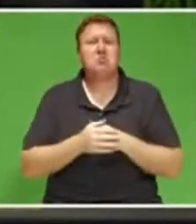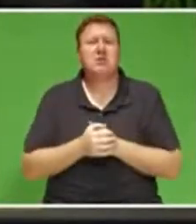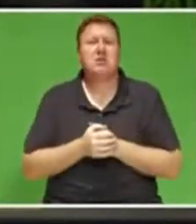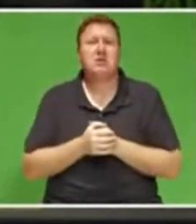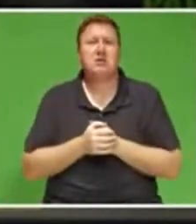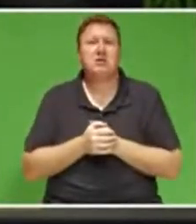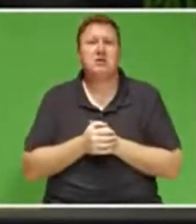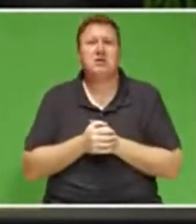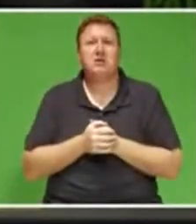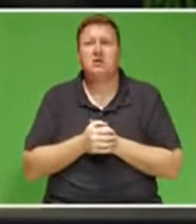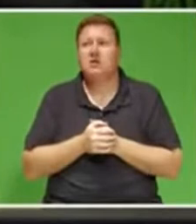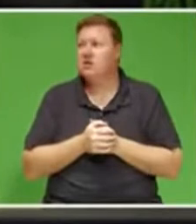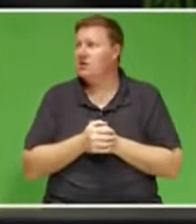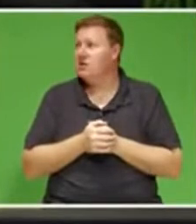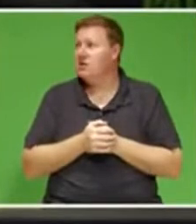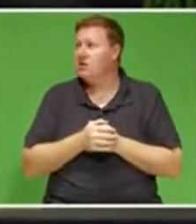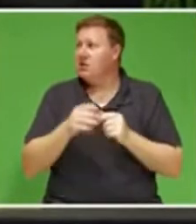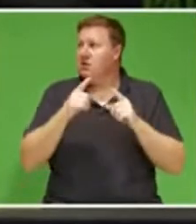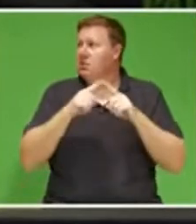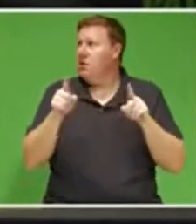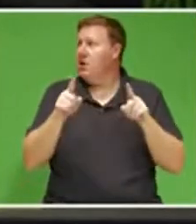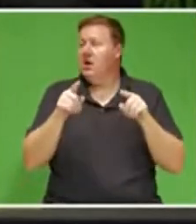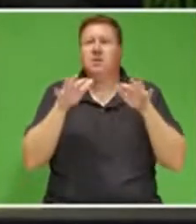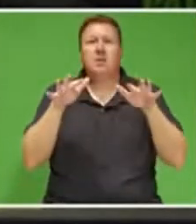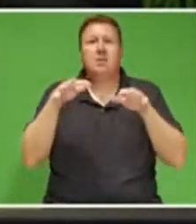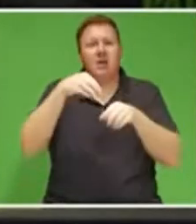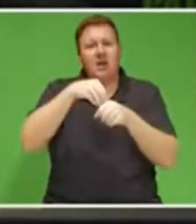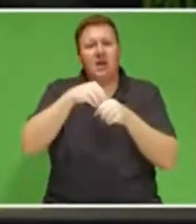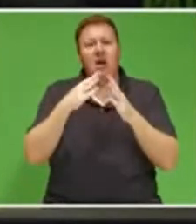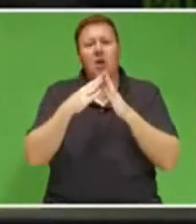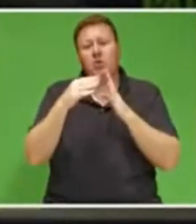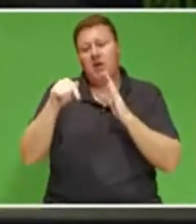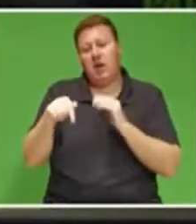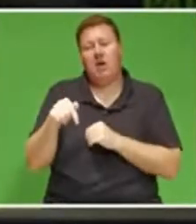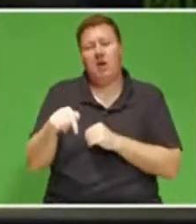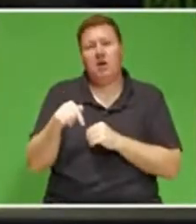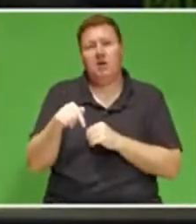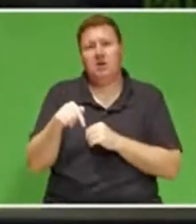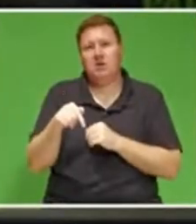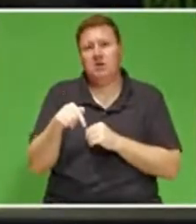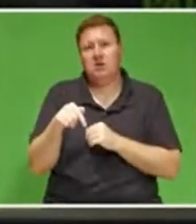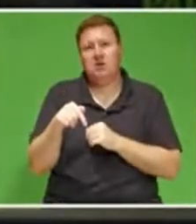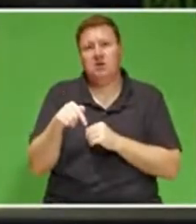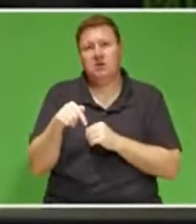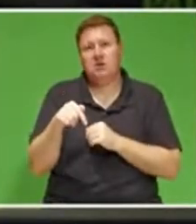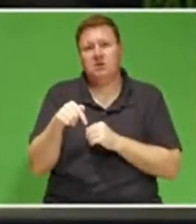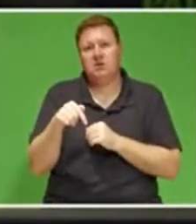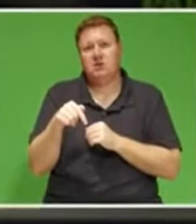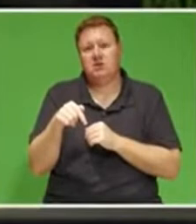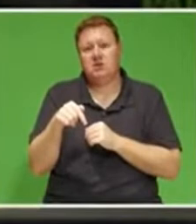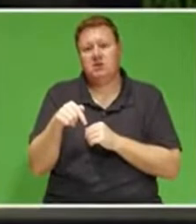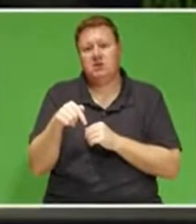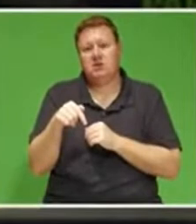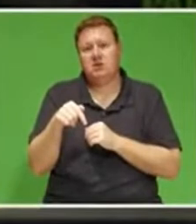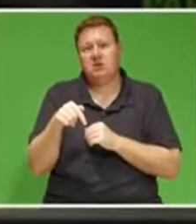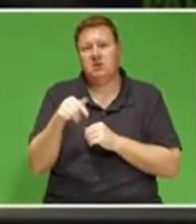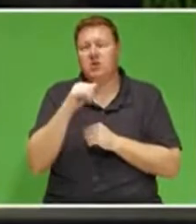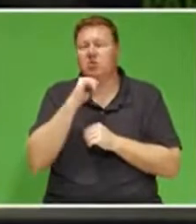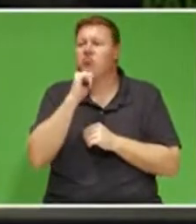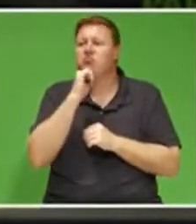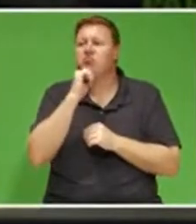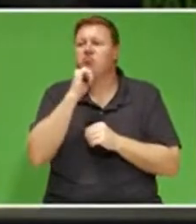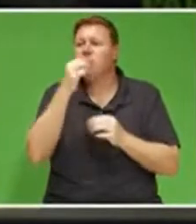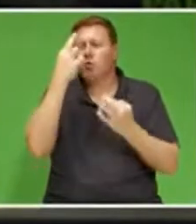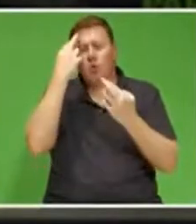But there are those in this House who, instead of being what I would call merchants of hope,